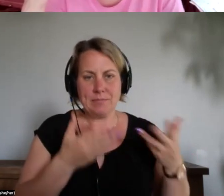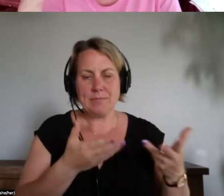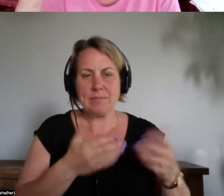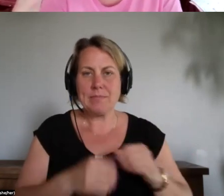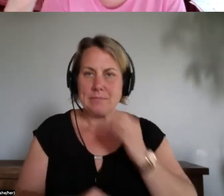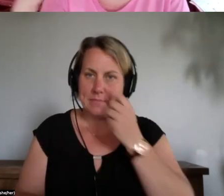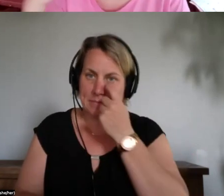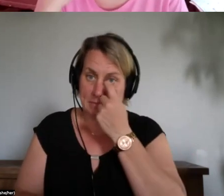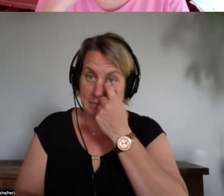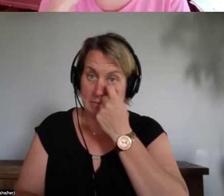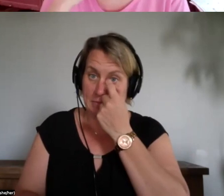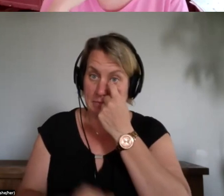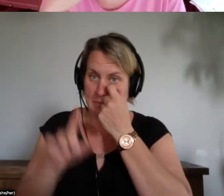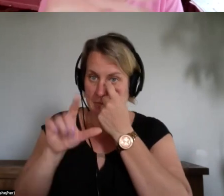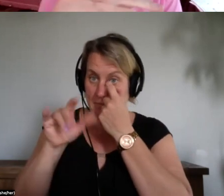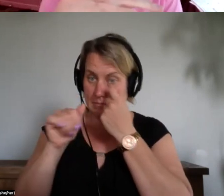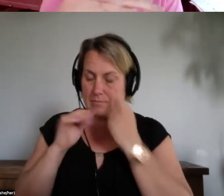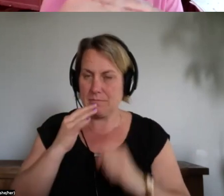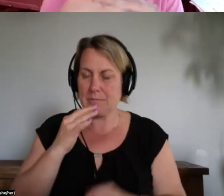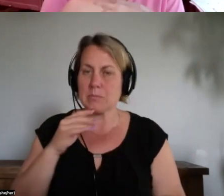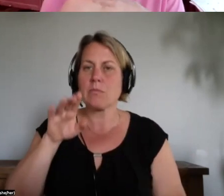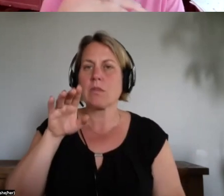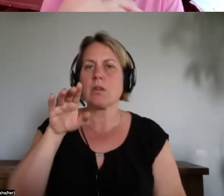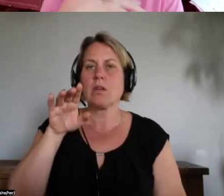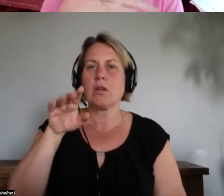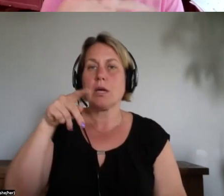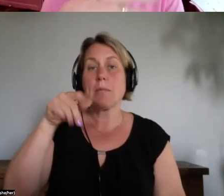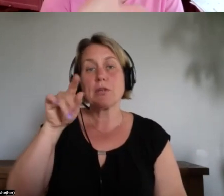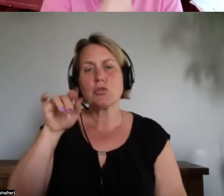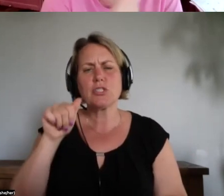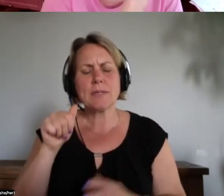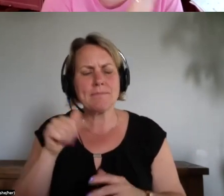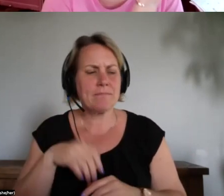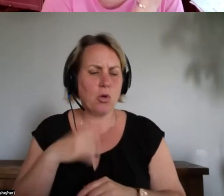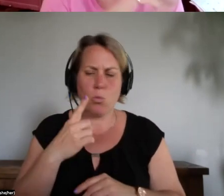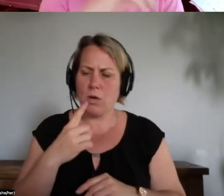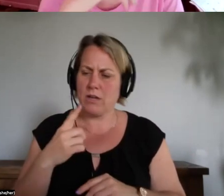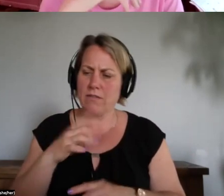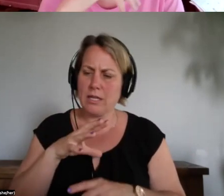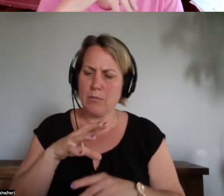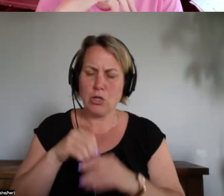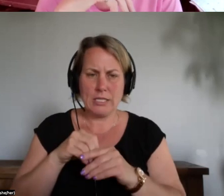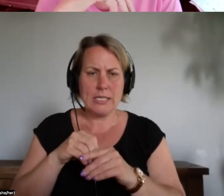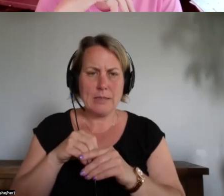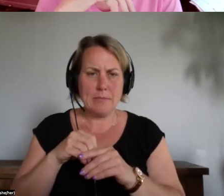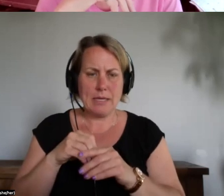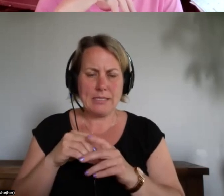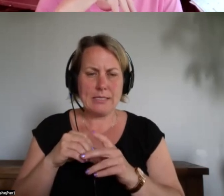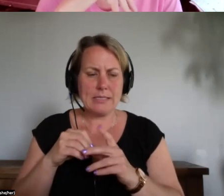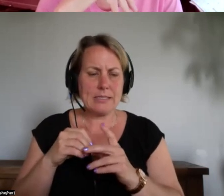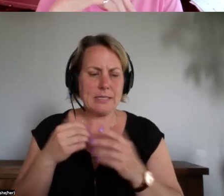patricia one of the participants shared a personal example and then has a very specific question for you